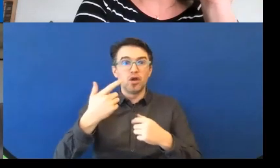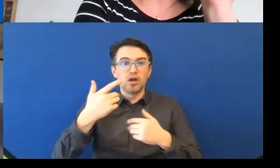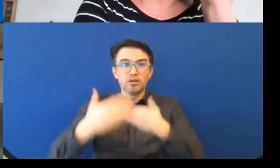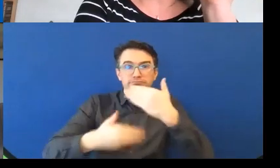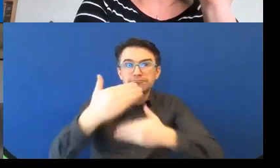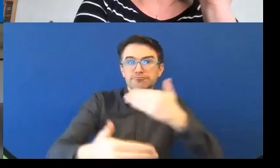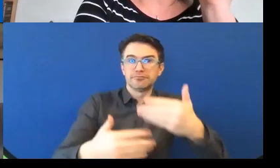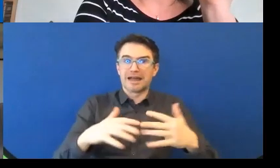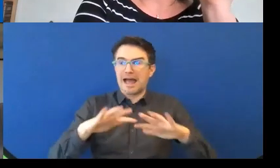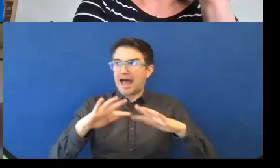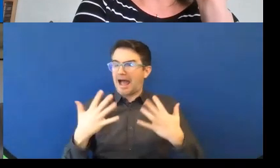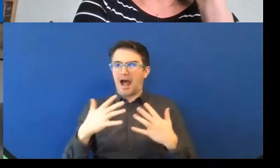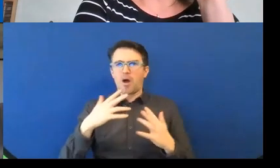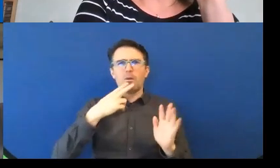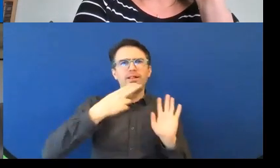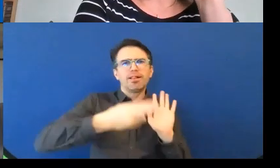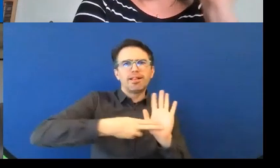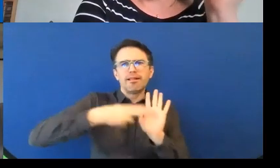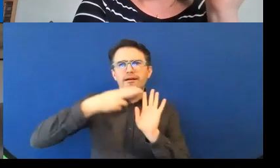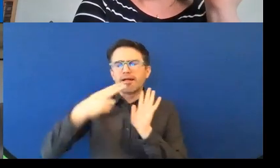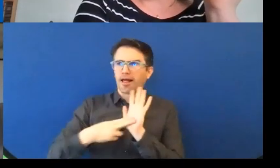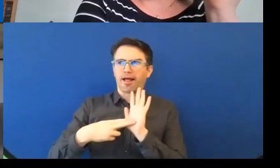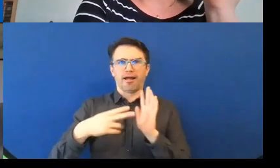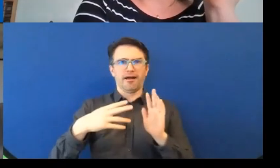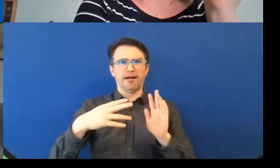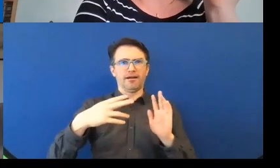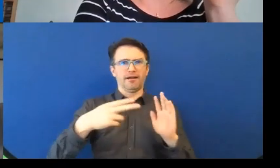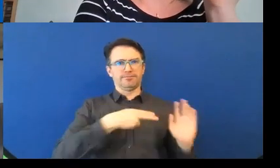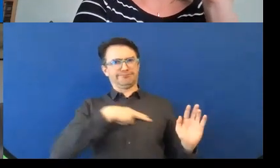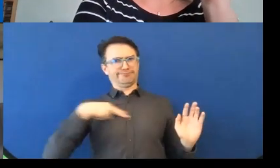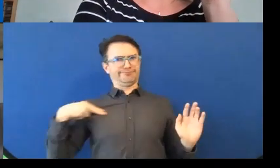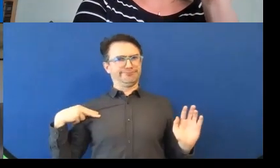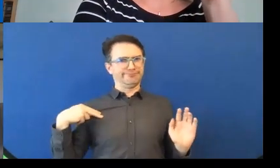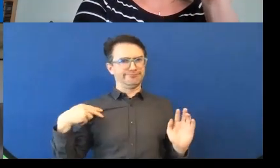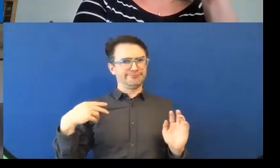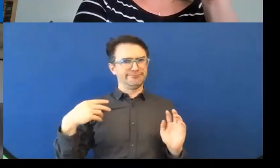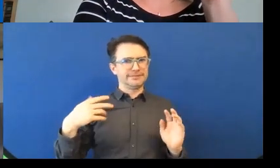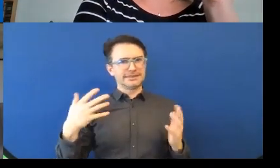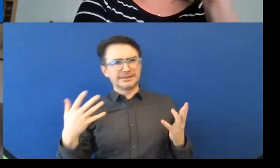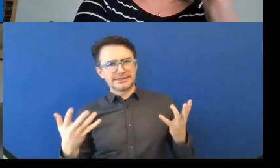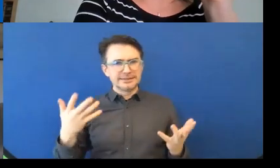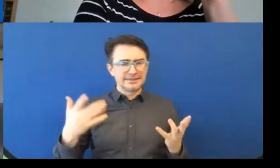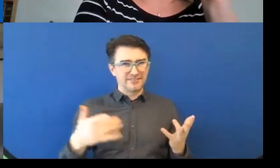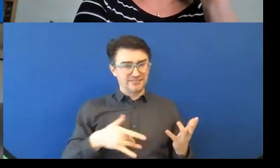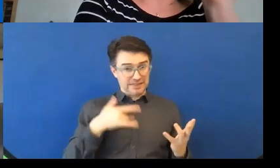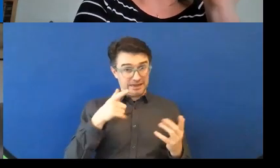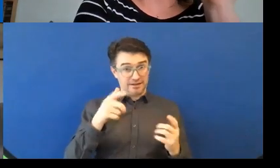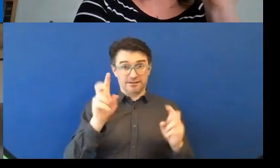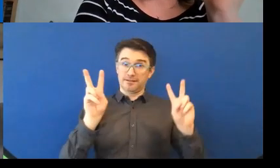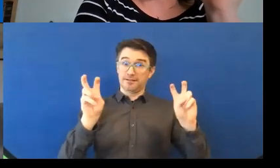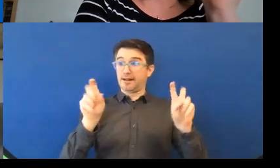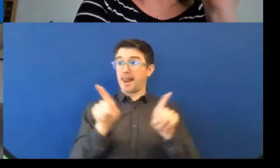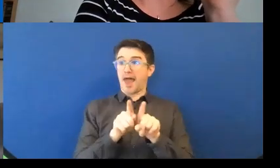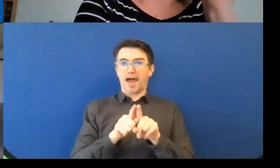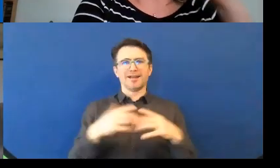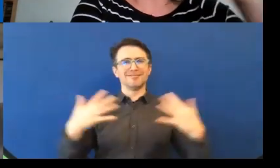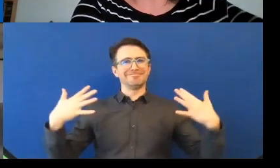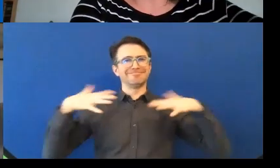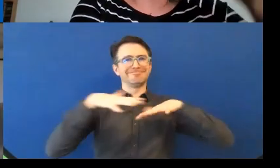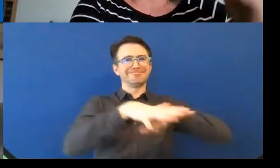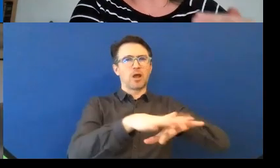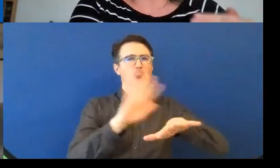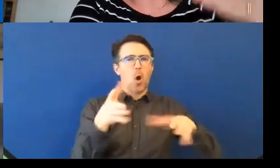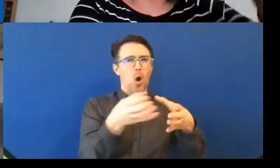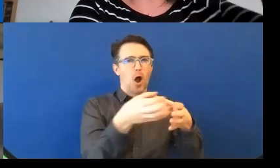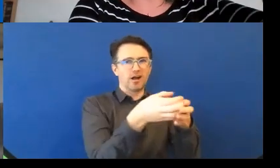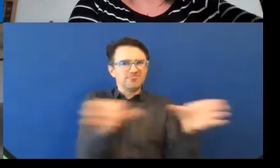to dyspraxic people or ADHD people or people with sensory processing disorder, like